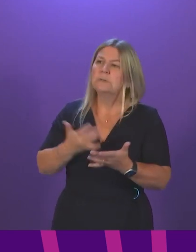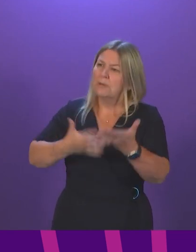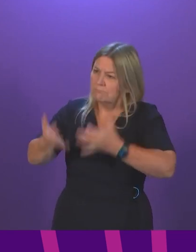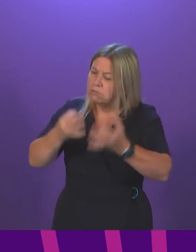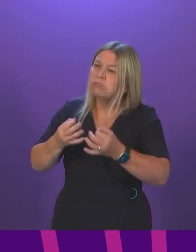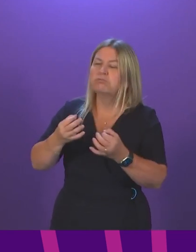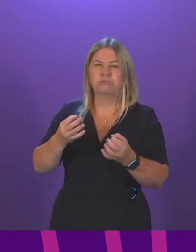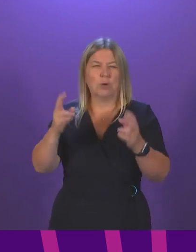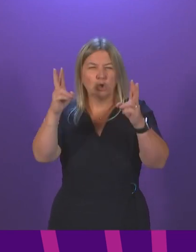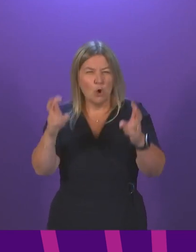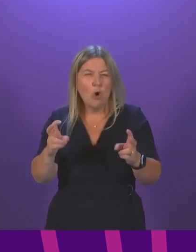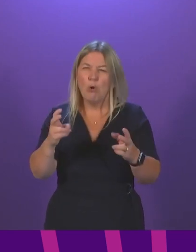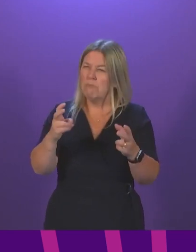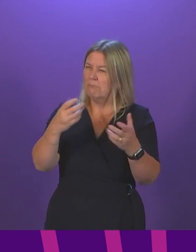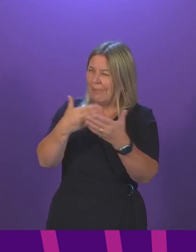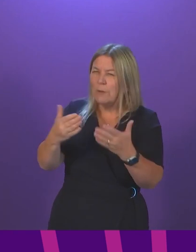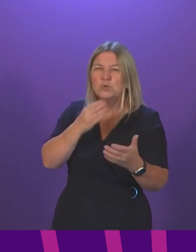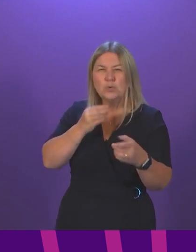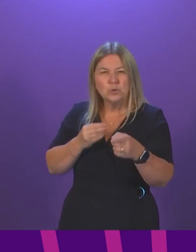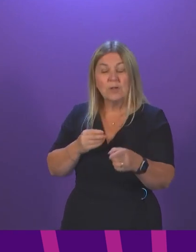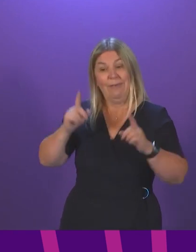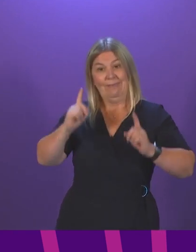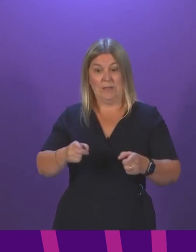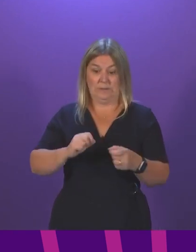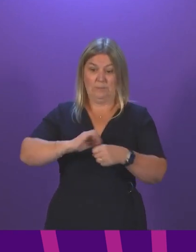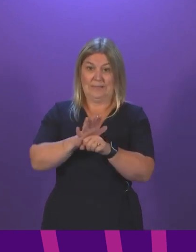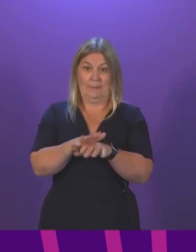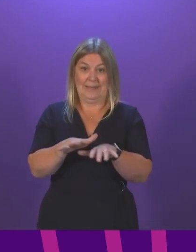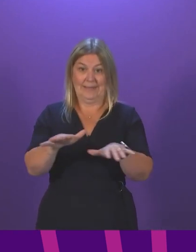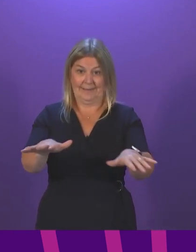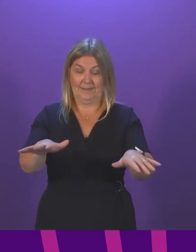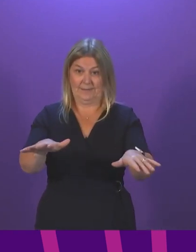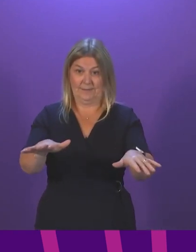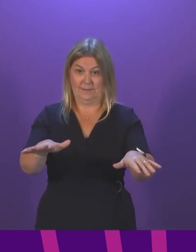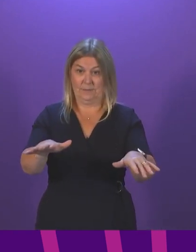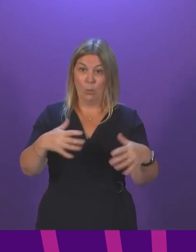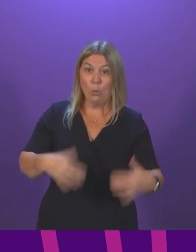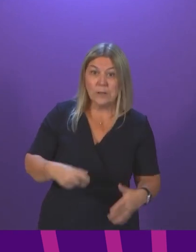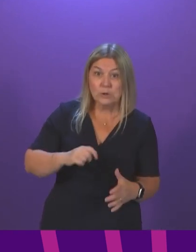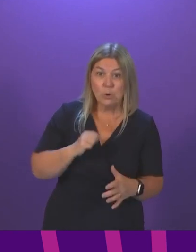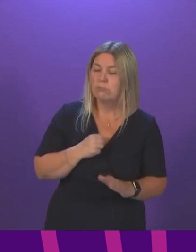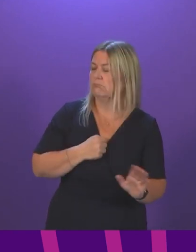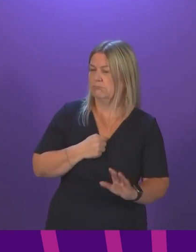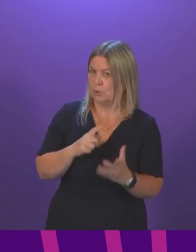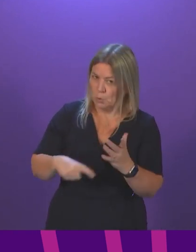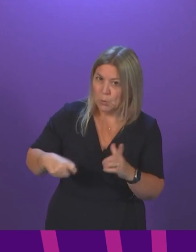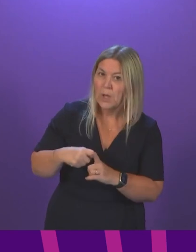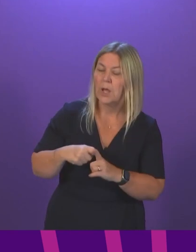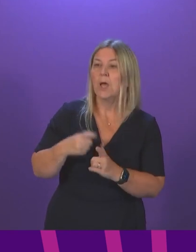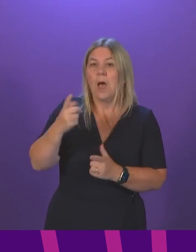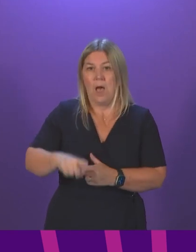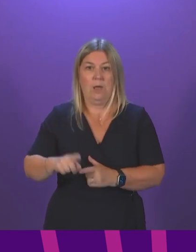so let's just be clear. This pandemic has created not just in Scotland but across the UK and much of the world crisis